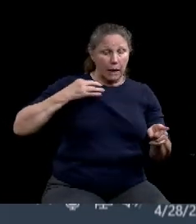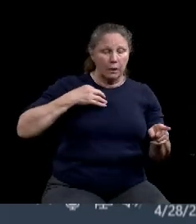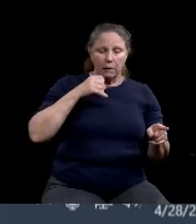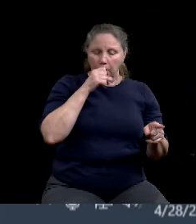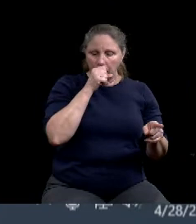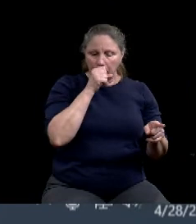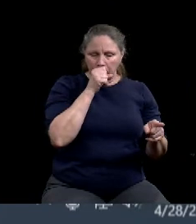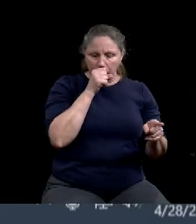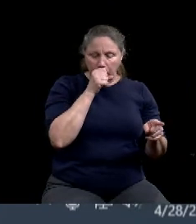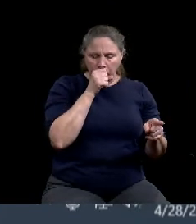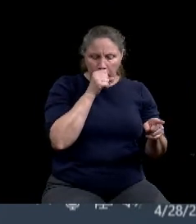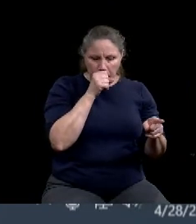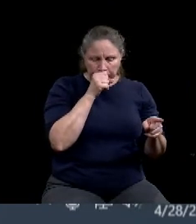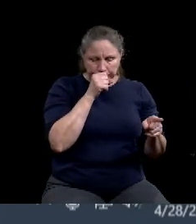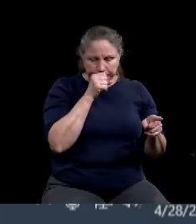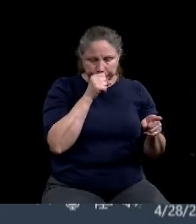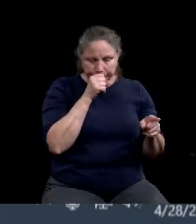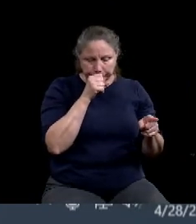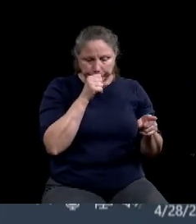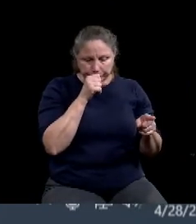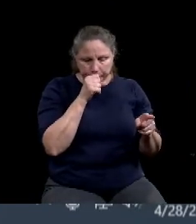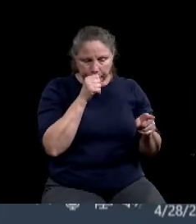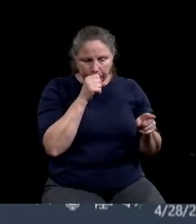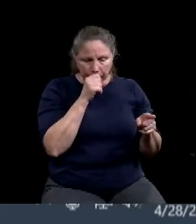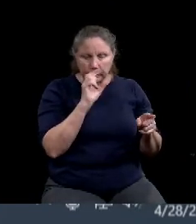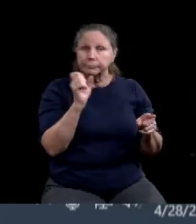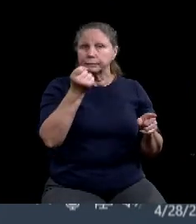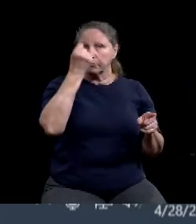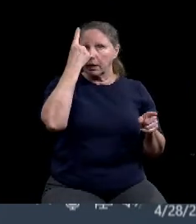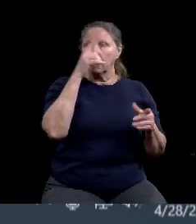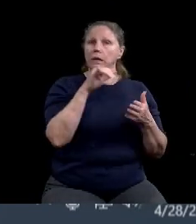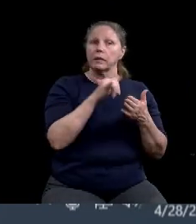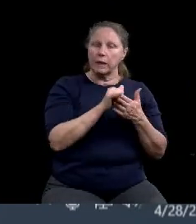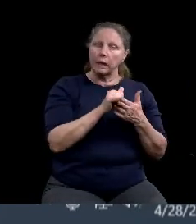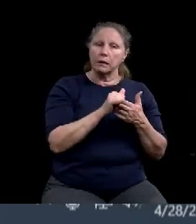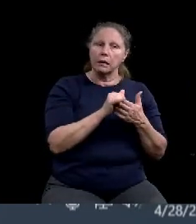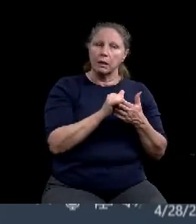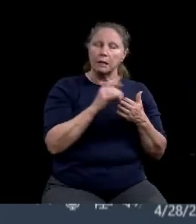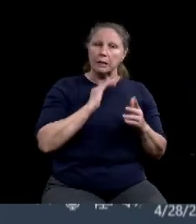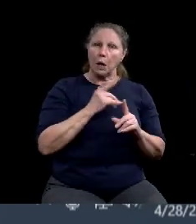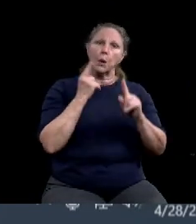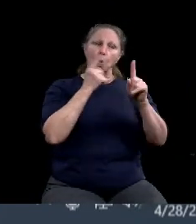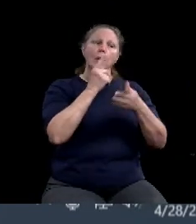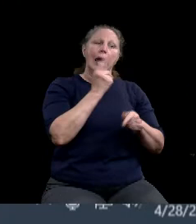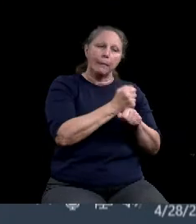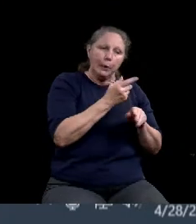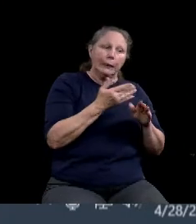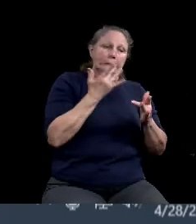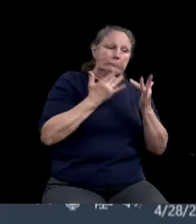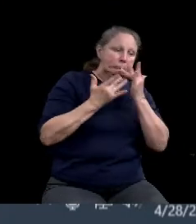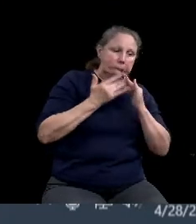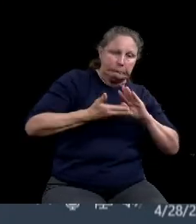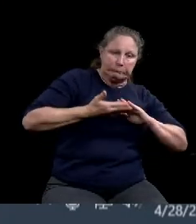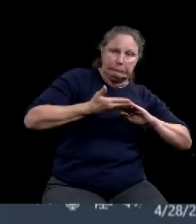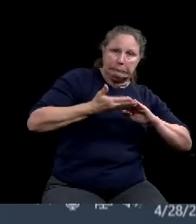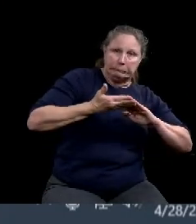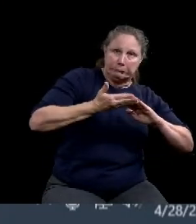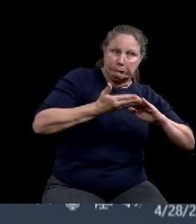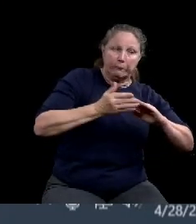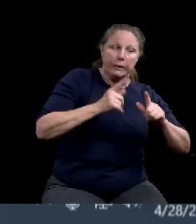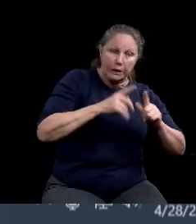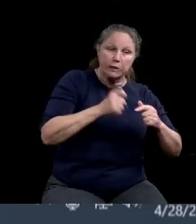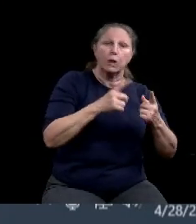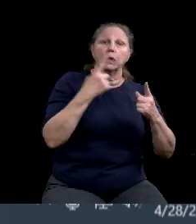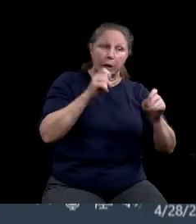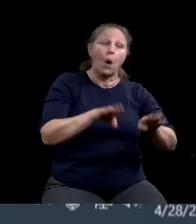understand, you know, where we are and what, but we want to do as much as we can for as many people as we can. So I'm great. I'm grateful that, that this has been worked out.